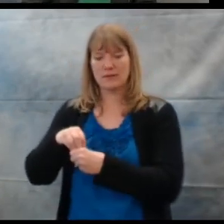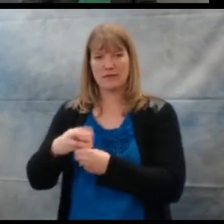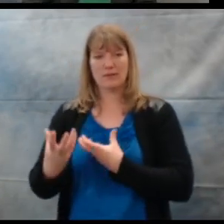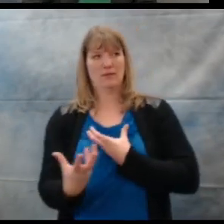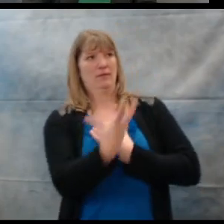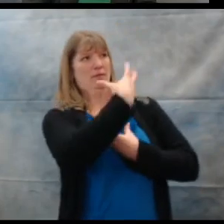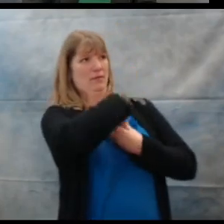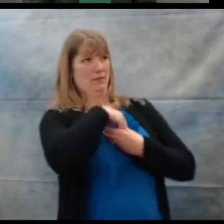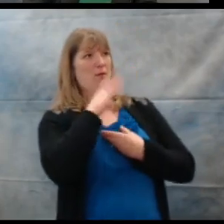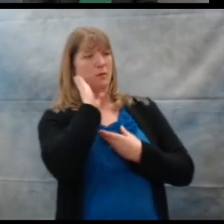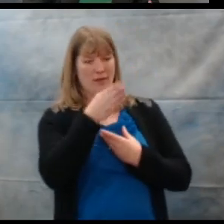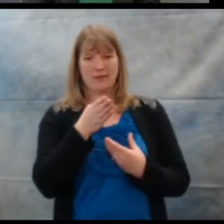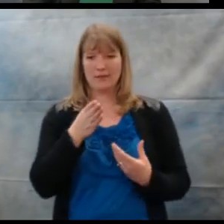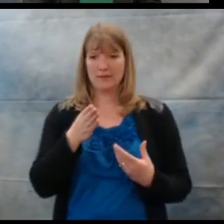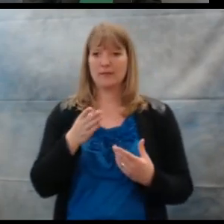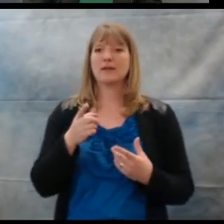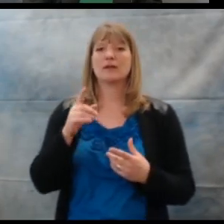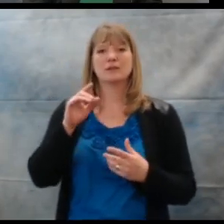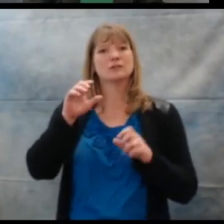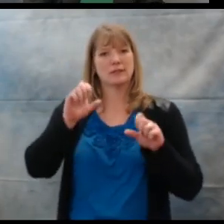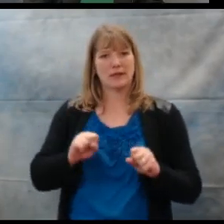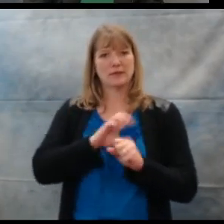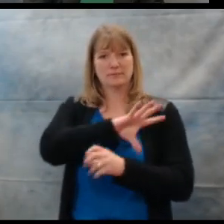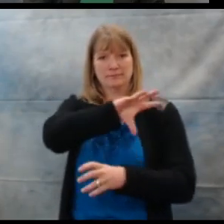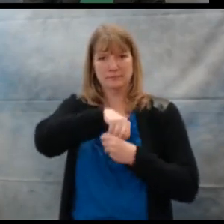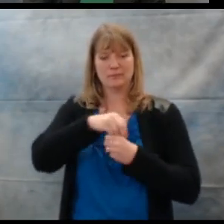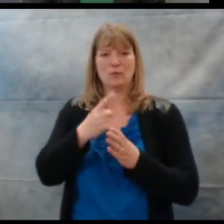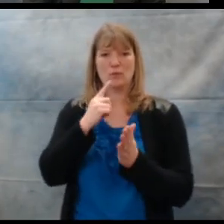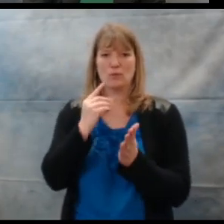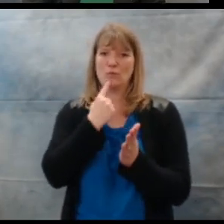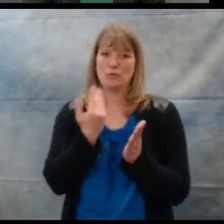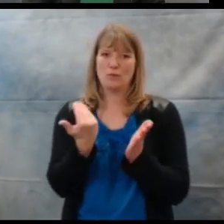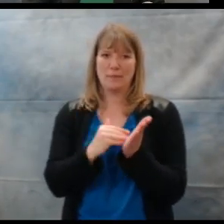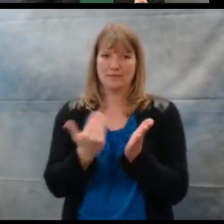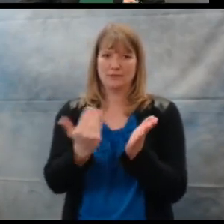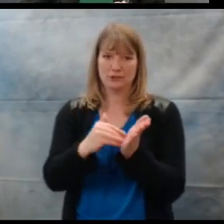be part of their repertoire. So that's a way of using repetition.